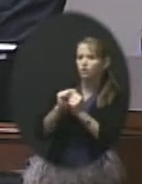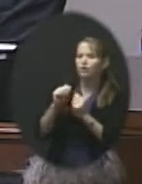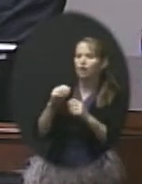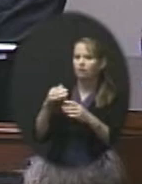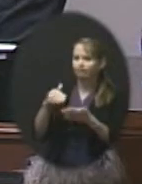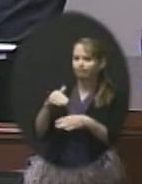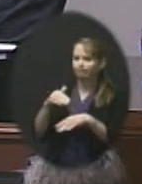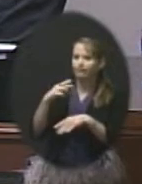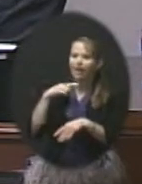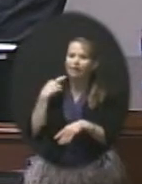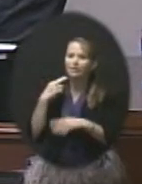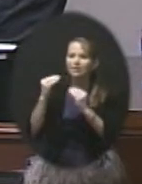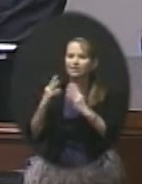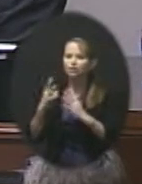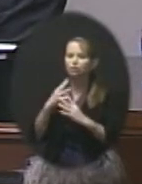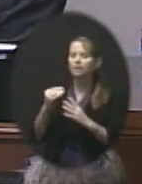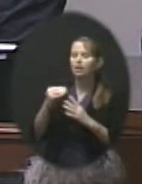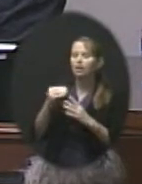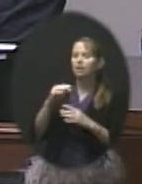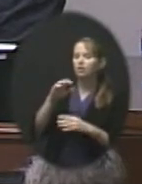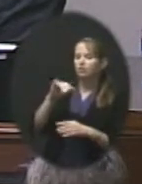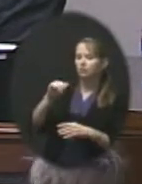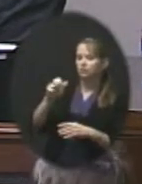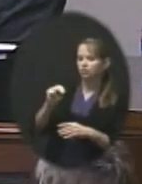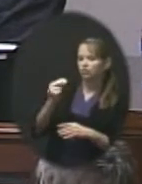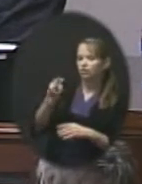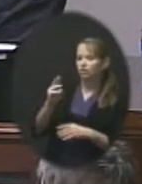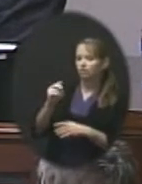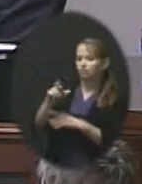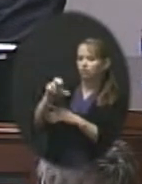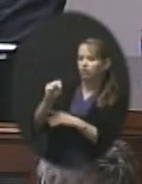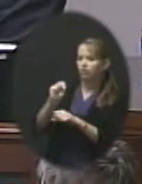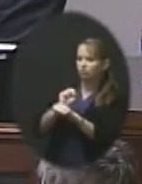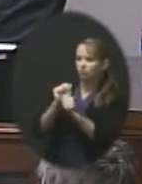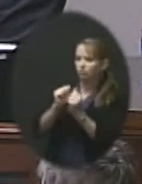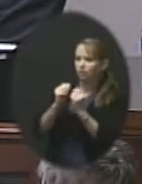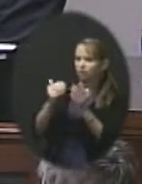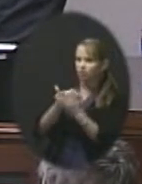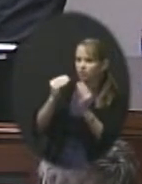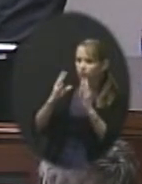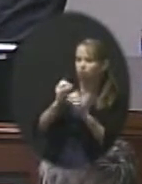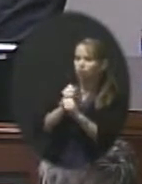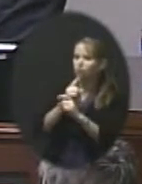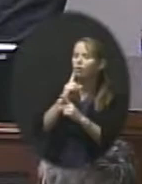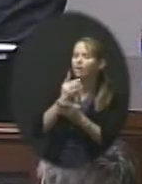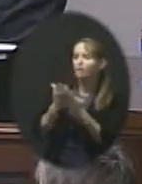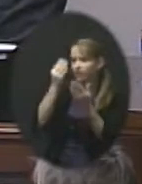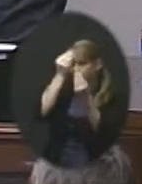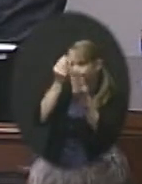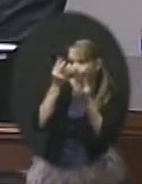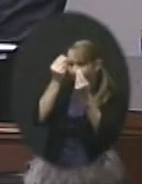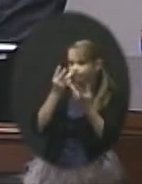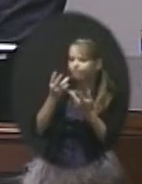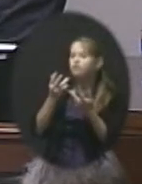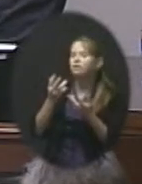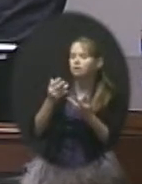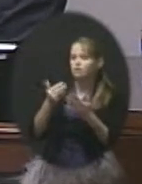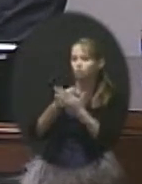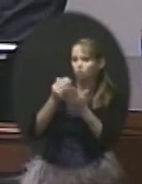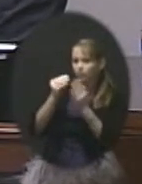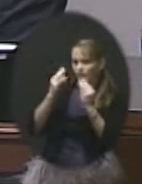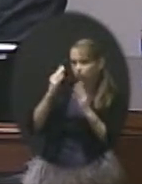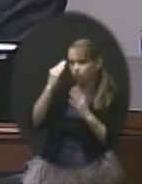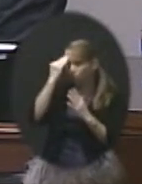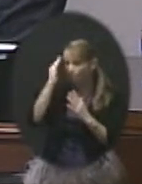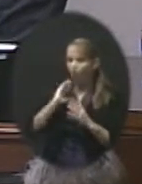who works this through our new teacher orientation, making sure that people are up to speed on a number of expectations that we have of our